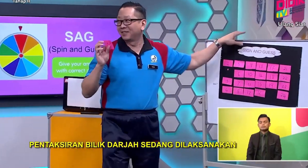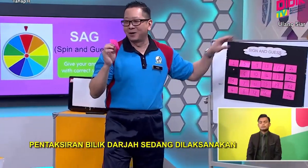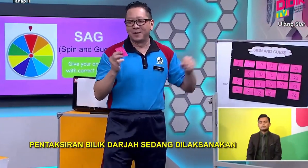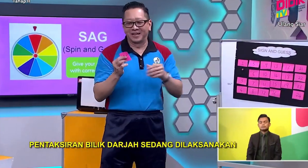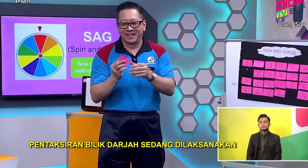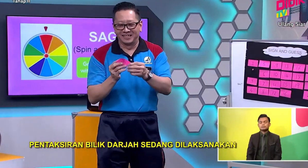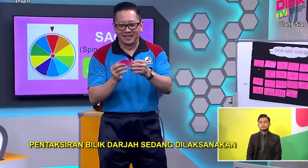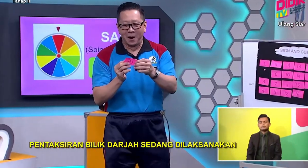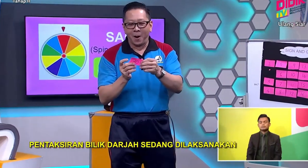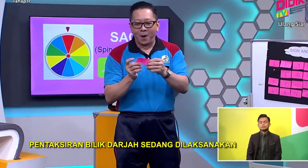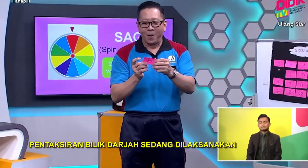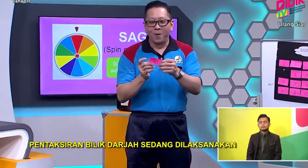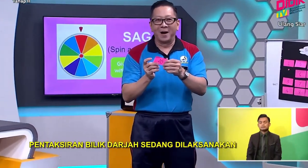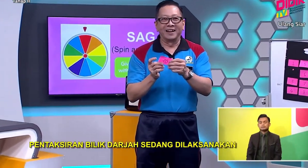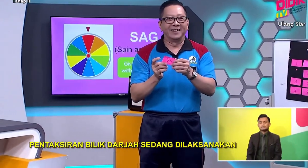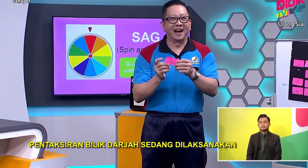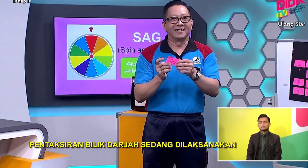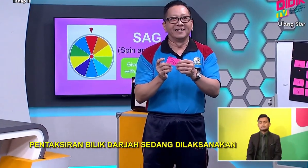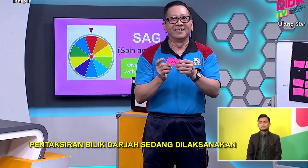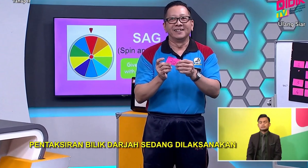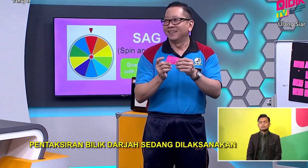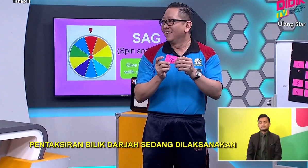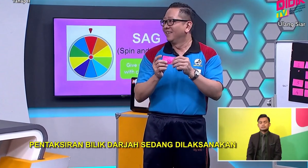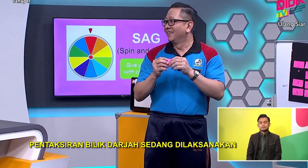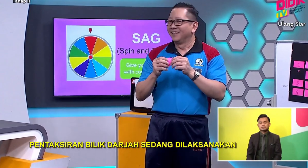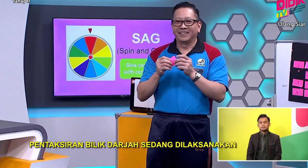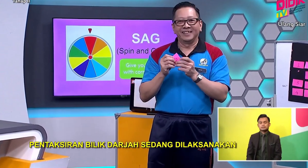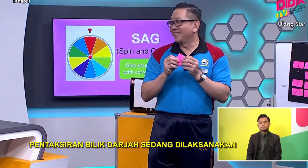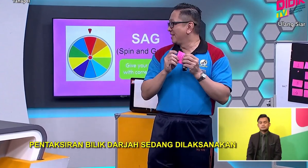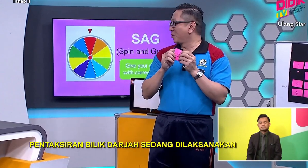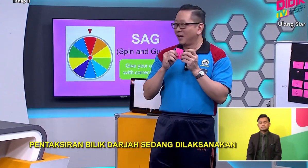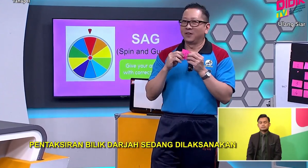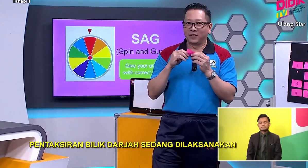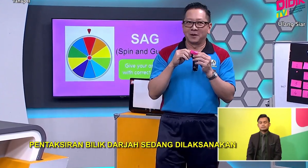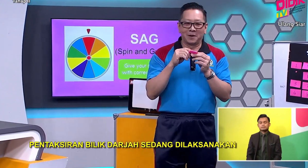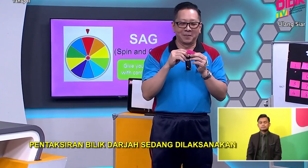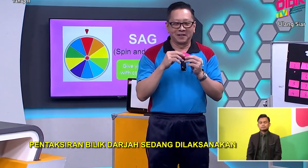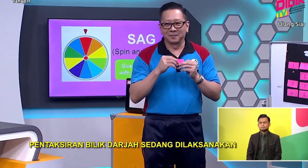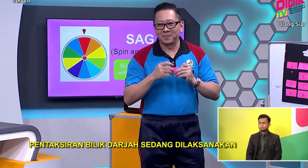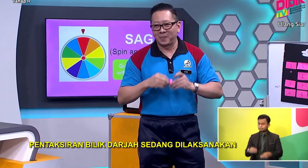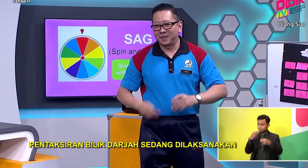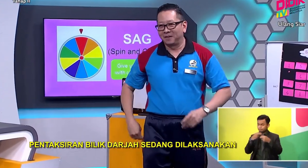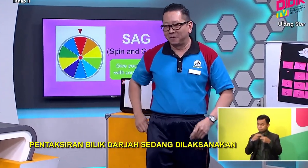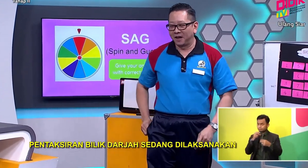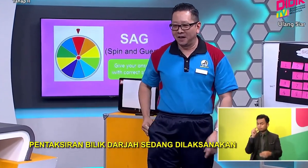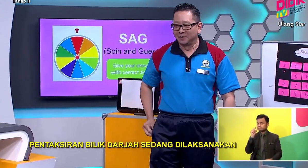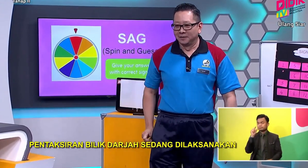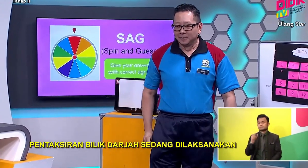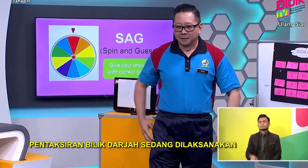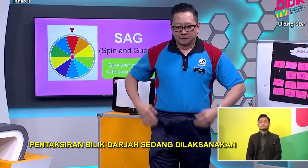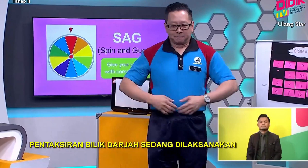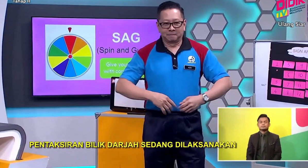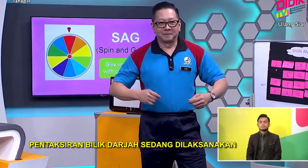Nothing So much energy Oh my god This is quite difficult, Peng Peng Okay